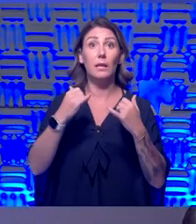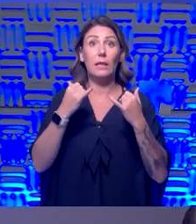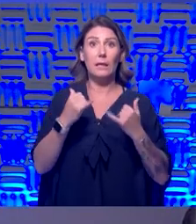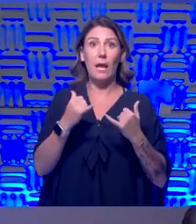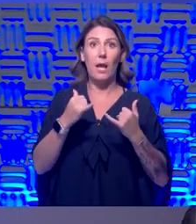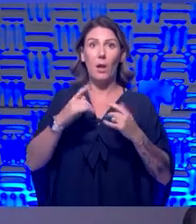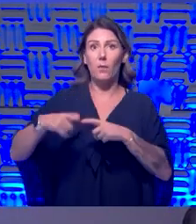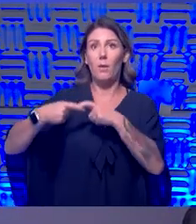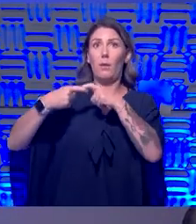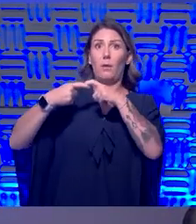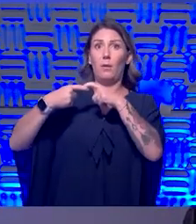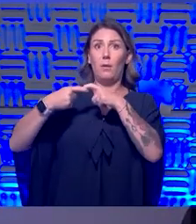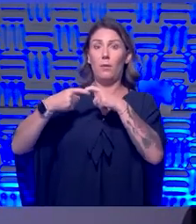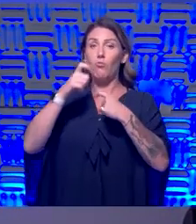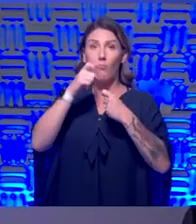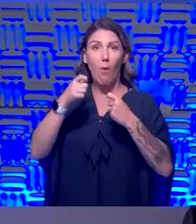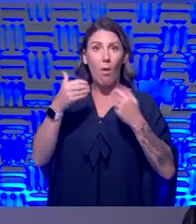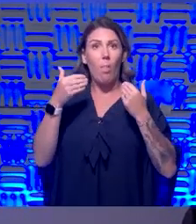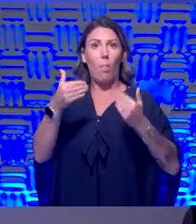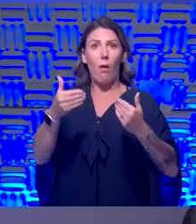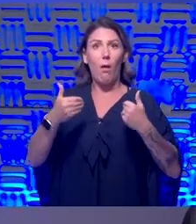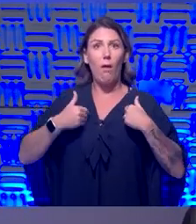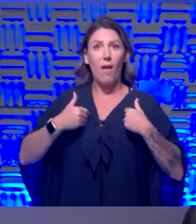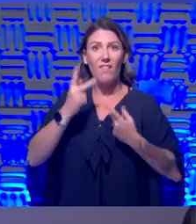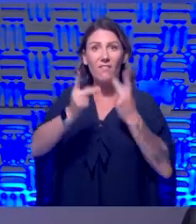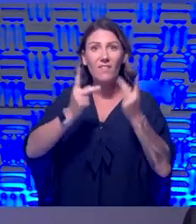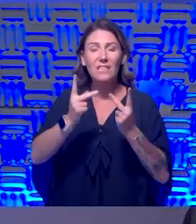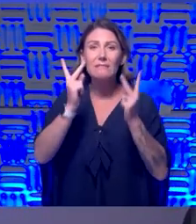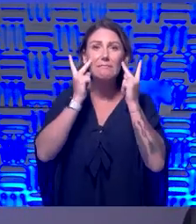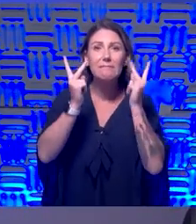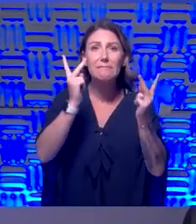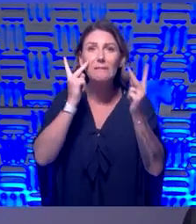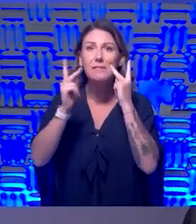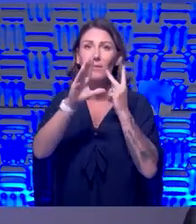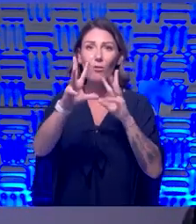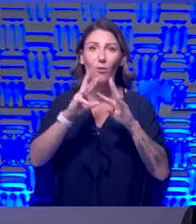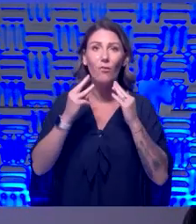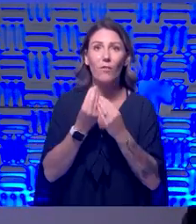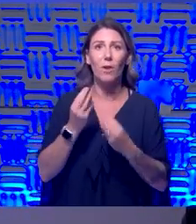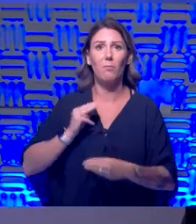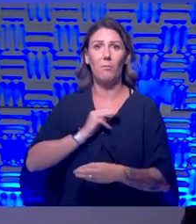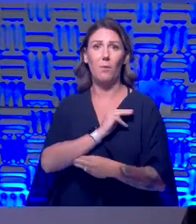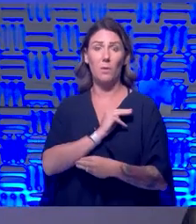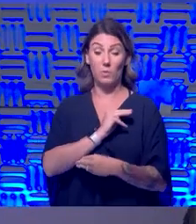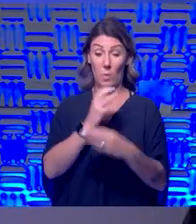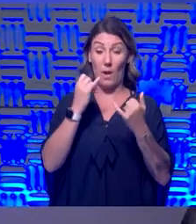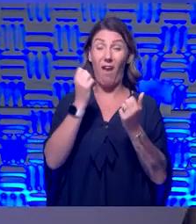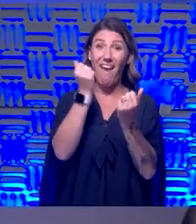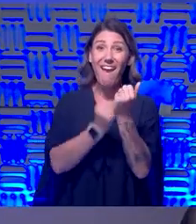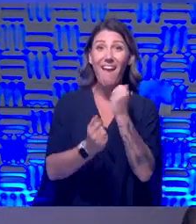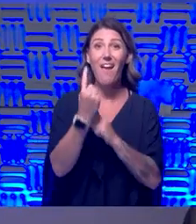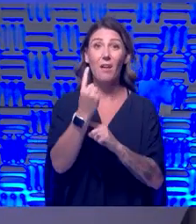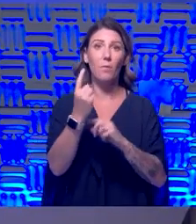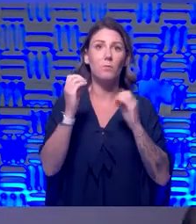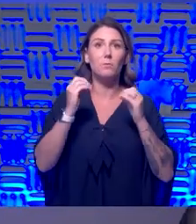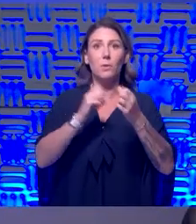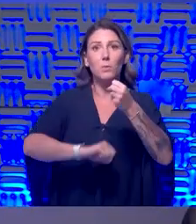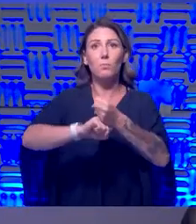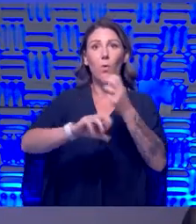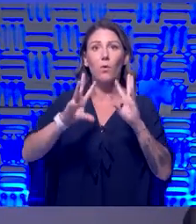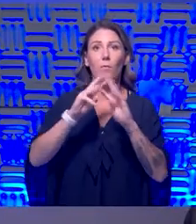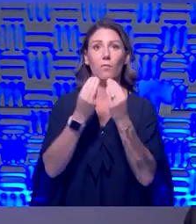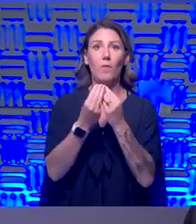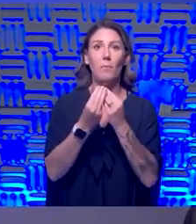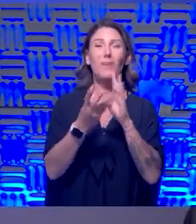facto isolated. They're not allowed to have the visits. So everybody now has a non-supportive family in terms of actual physical